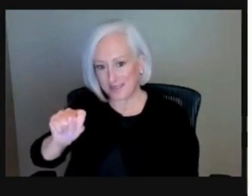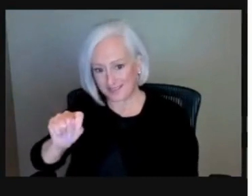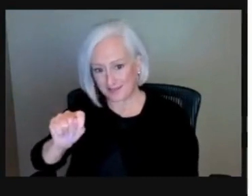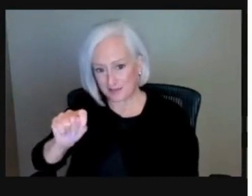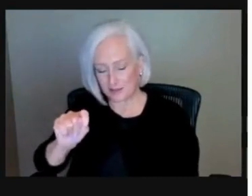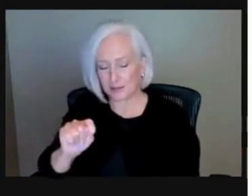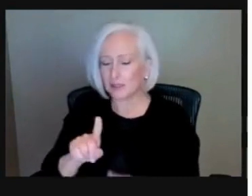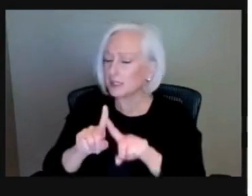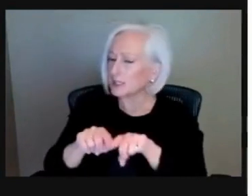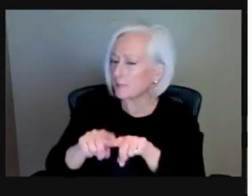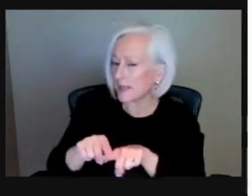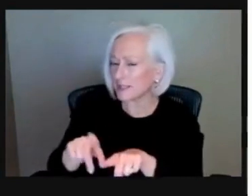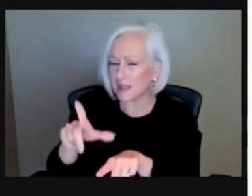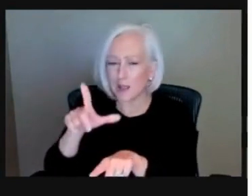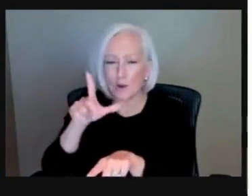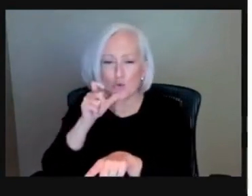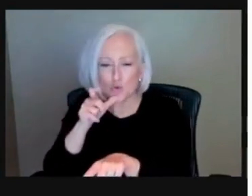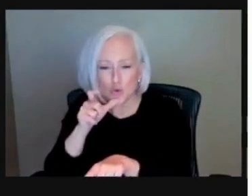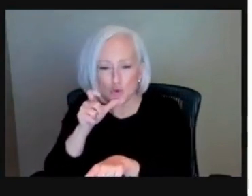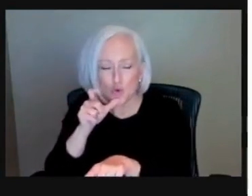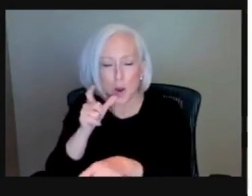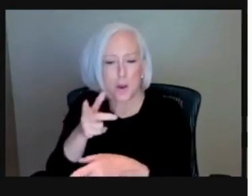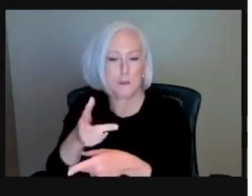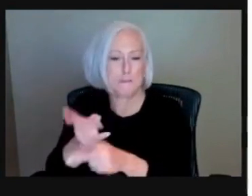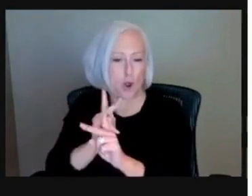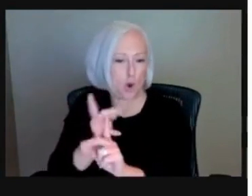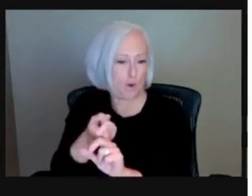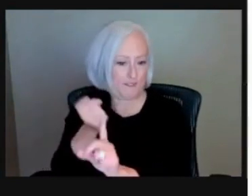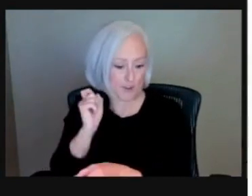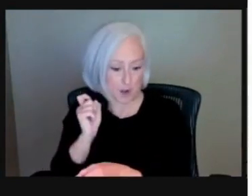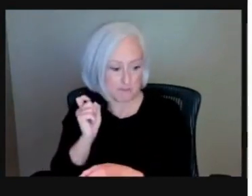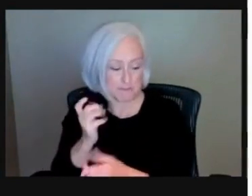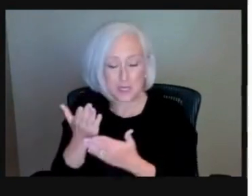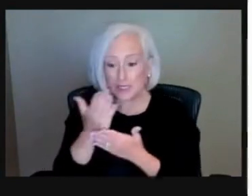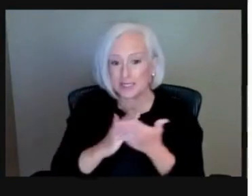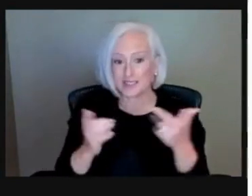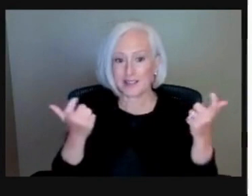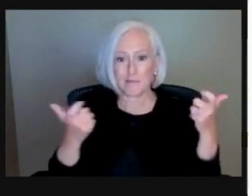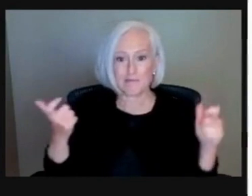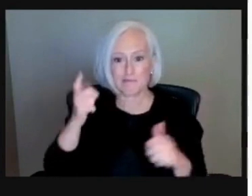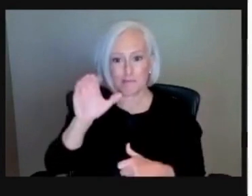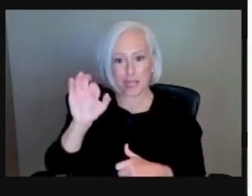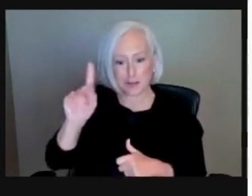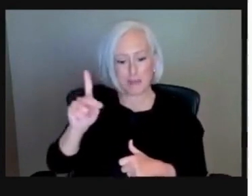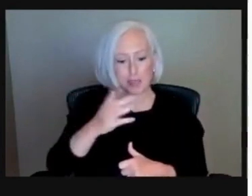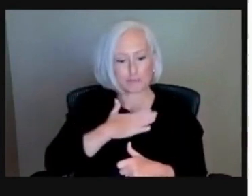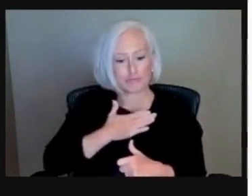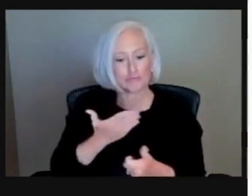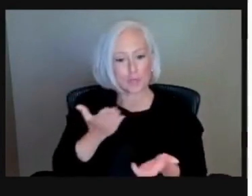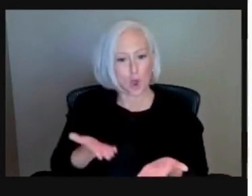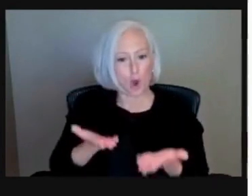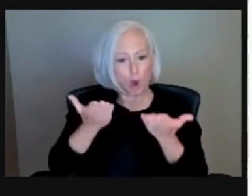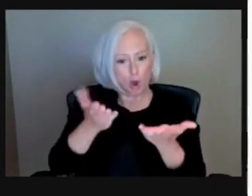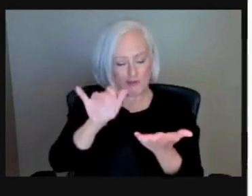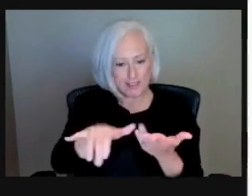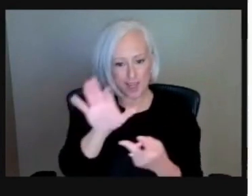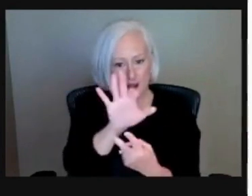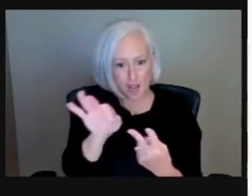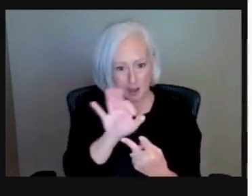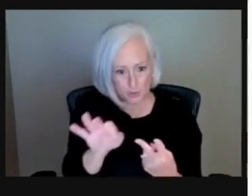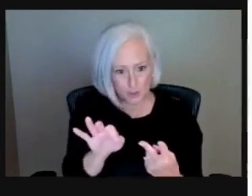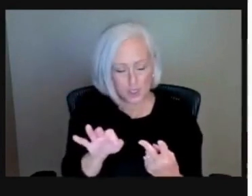made this an option for many people during COVID, even if they weren't guaranteed by one of these investors. So it just